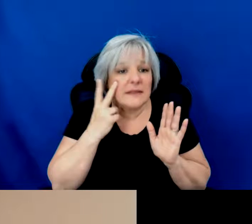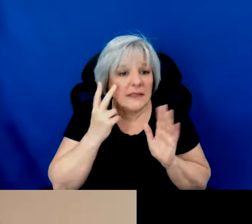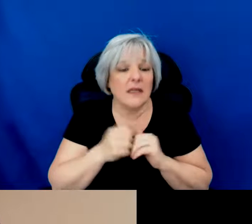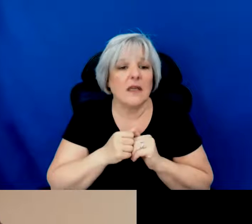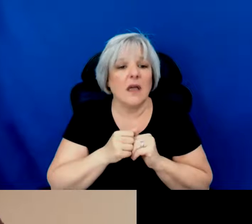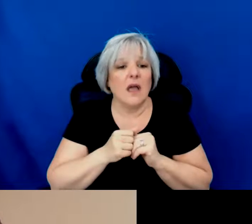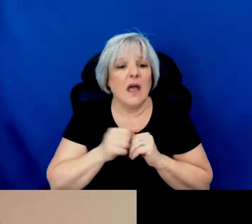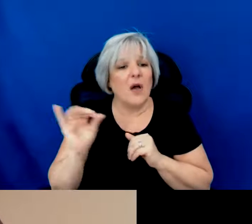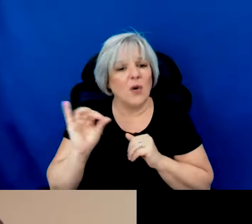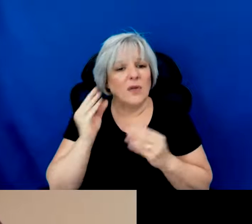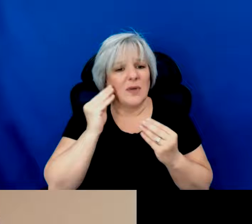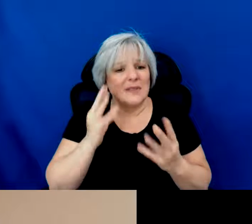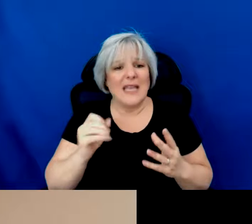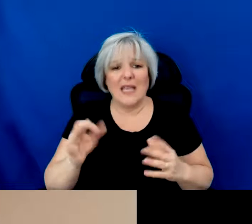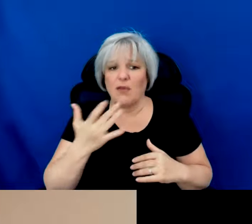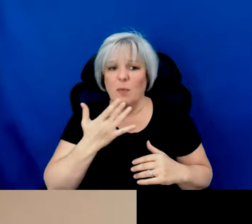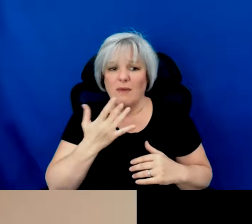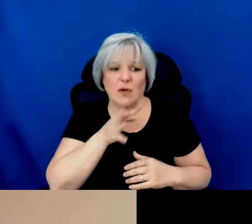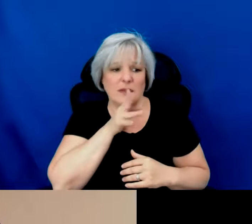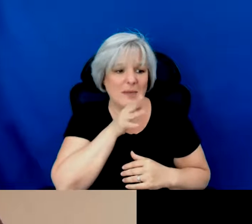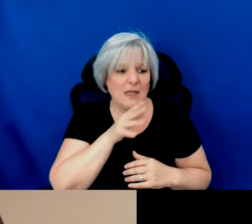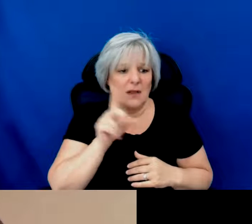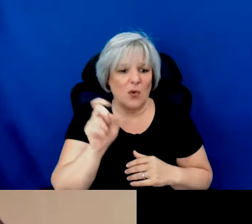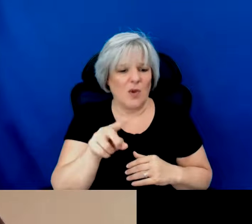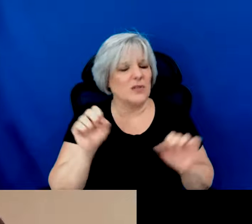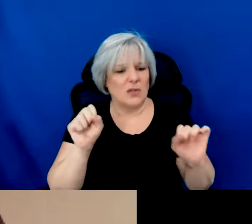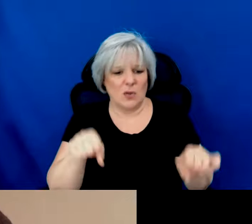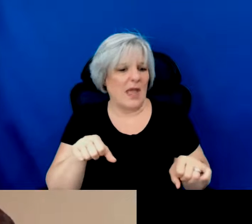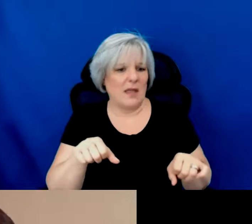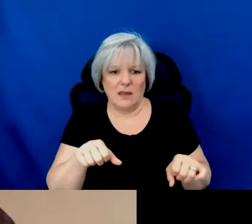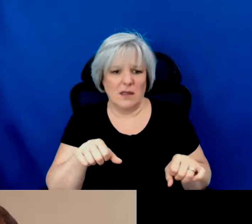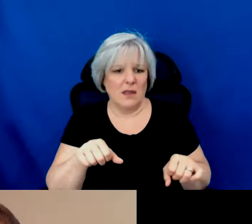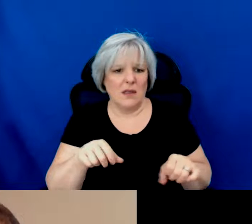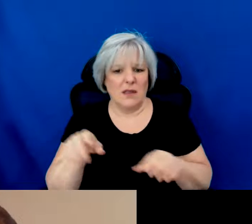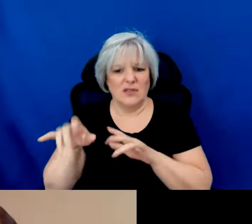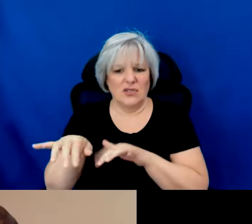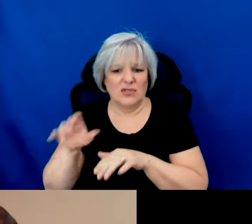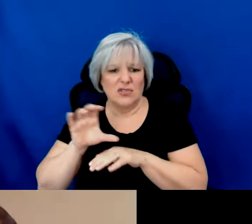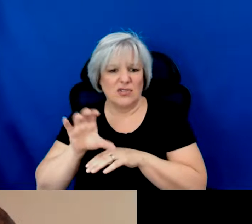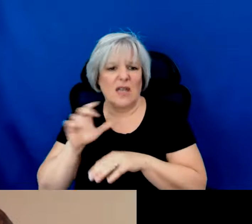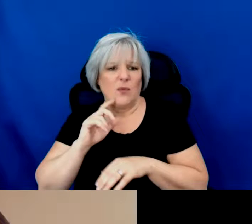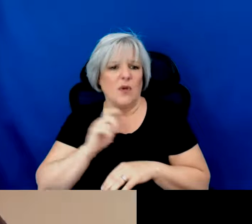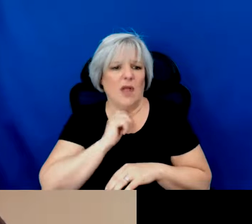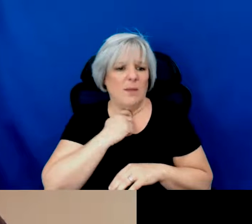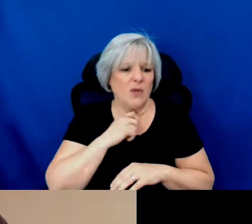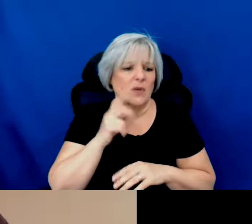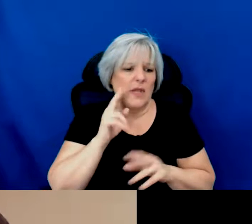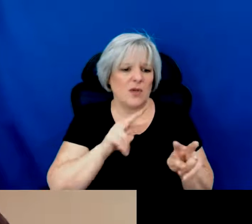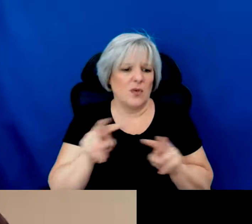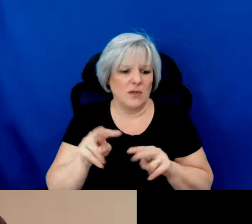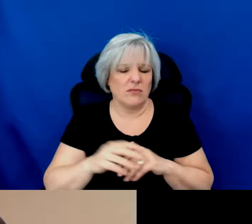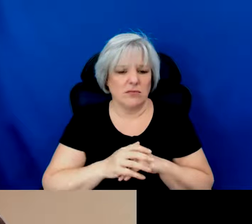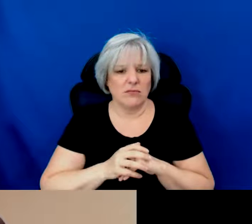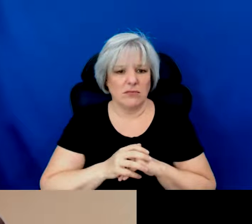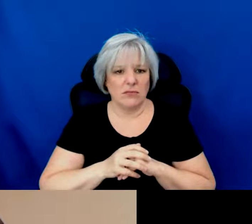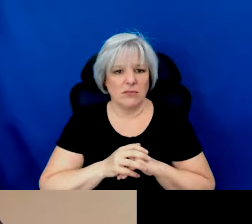also want to say that if you'd prefer to speak your question, you can put a quick note in the chat, and I can unmute you for a moment